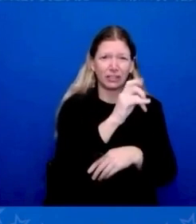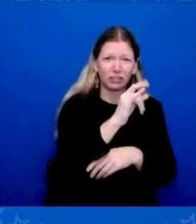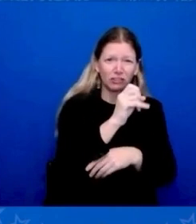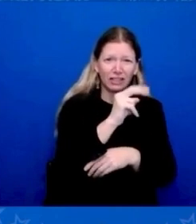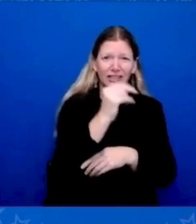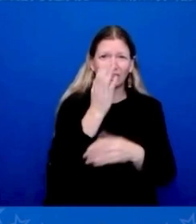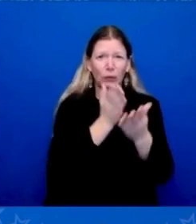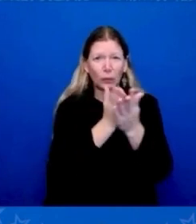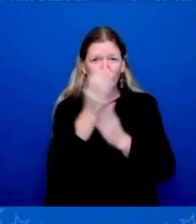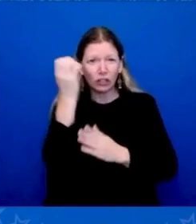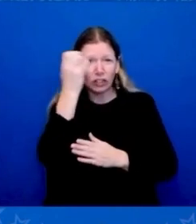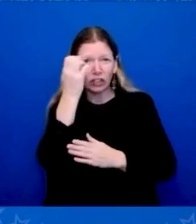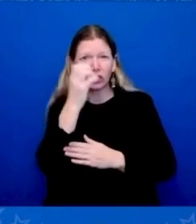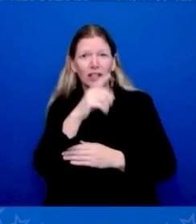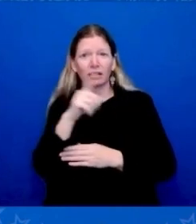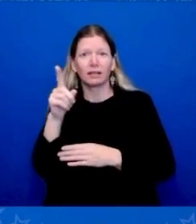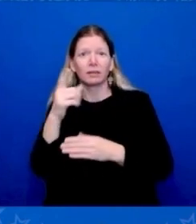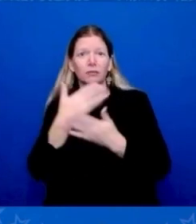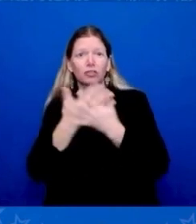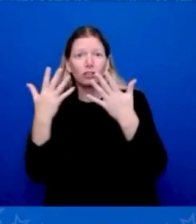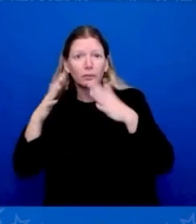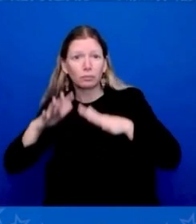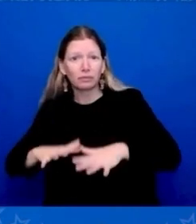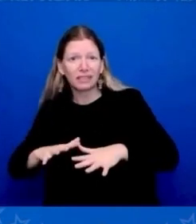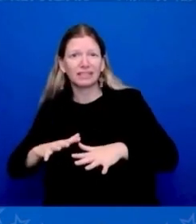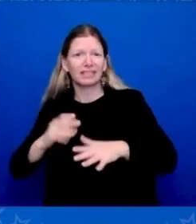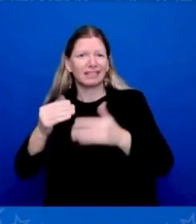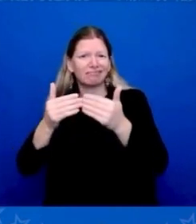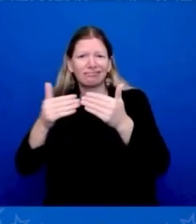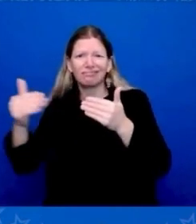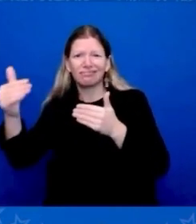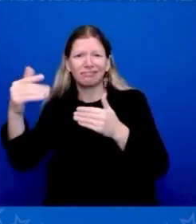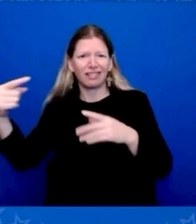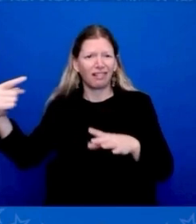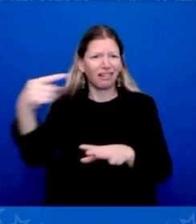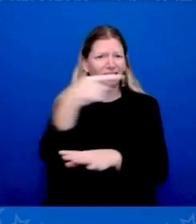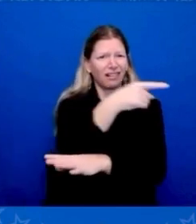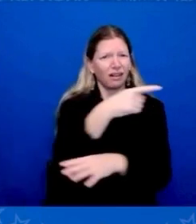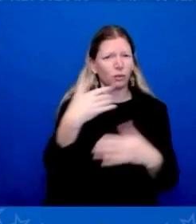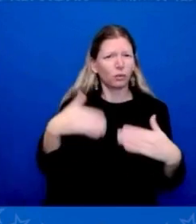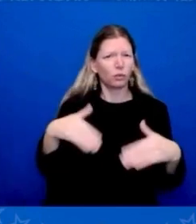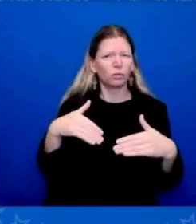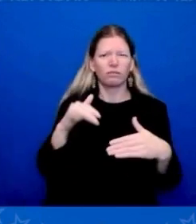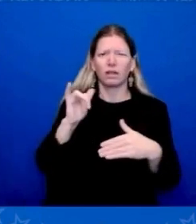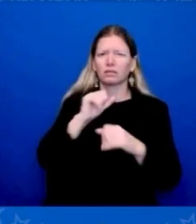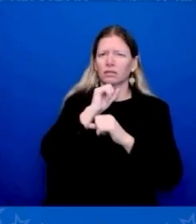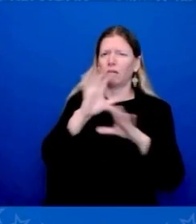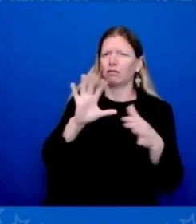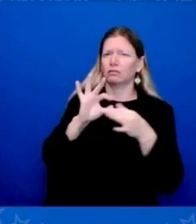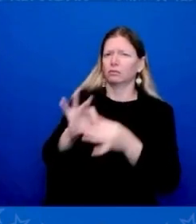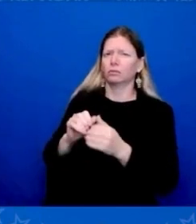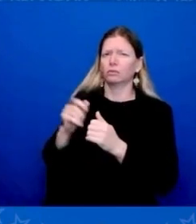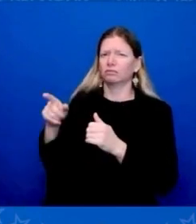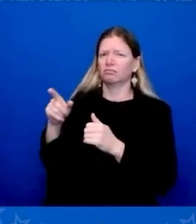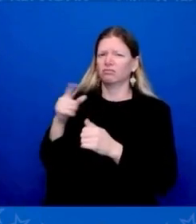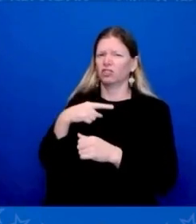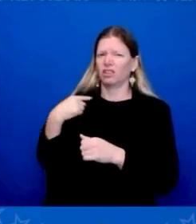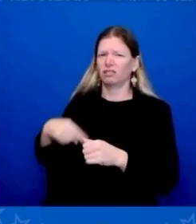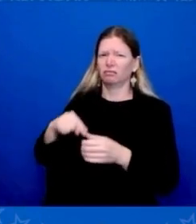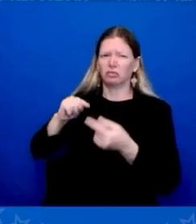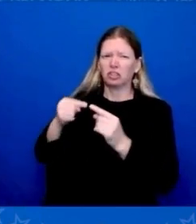dealing with everything from climate change to making sure that these countries can succeed economically and grow.